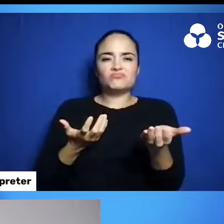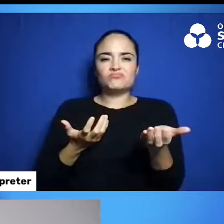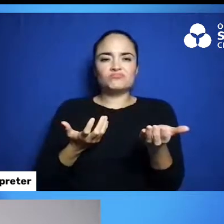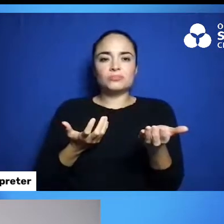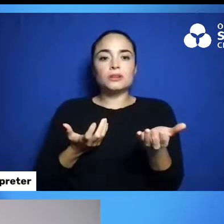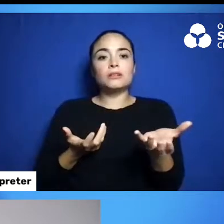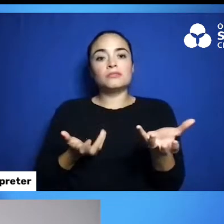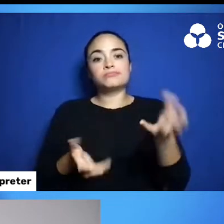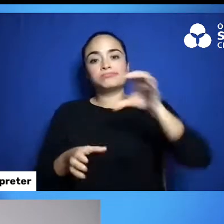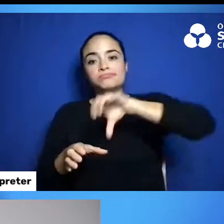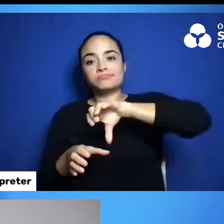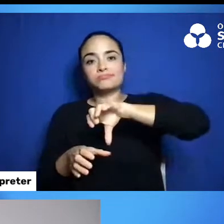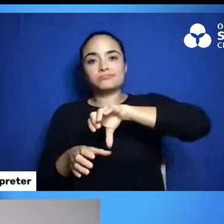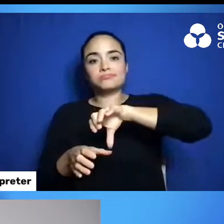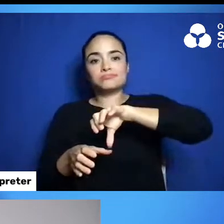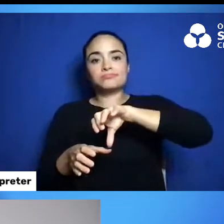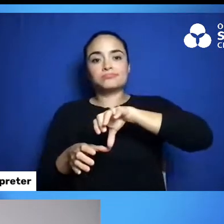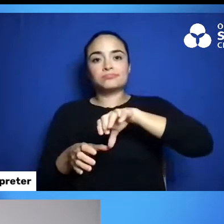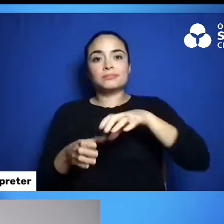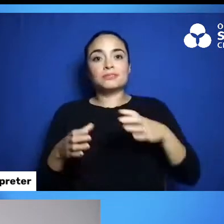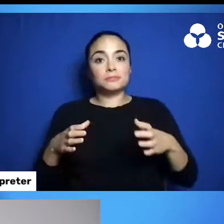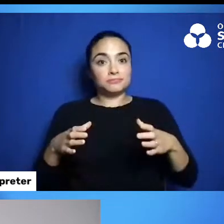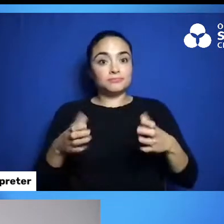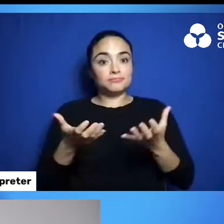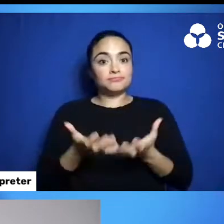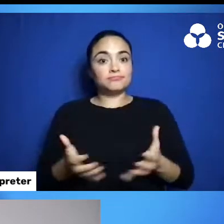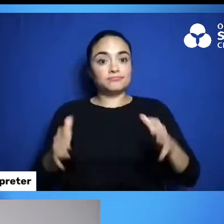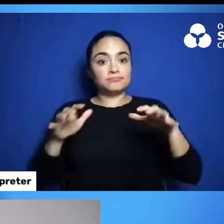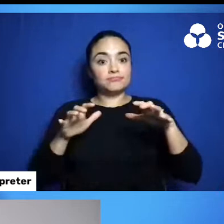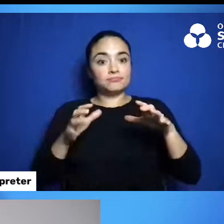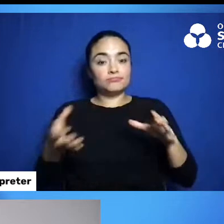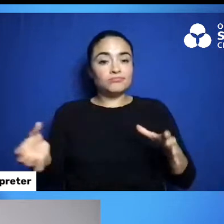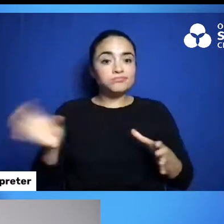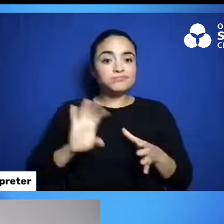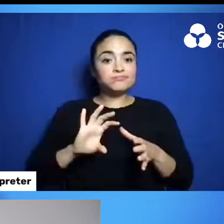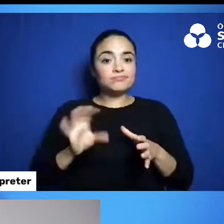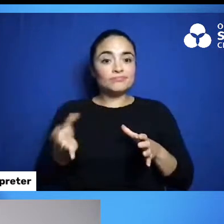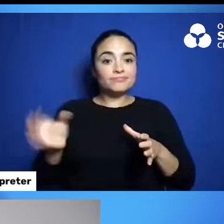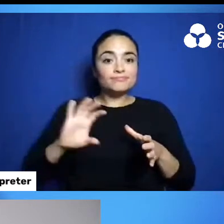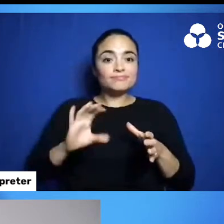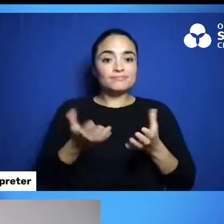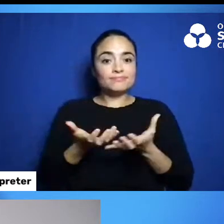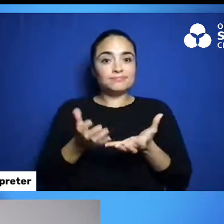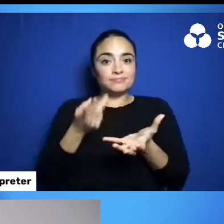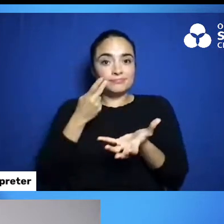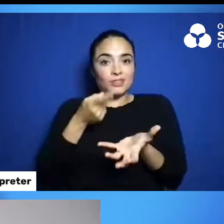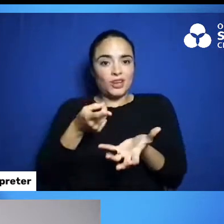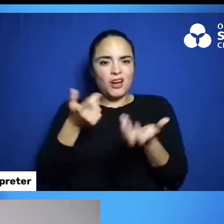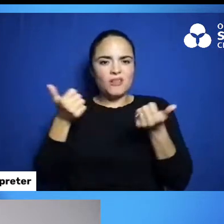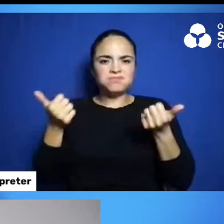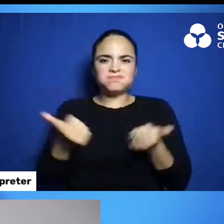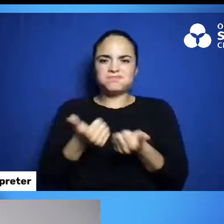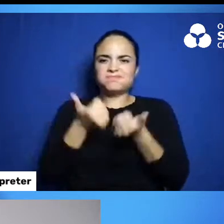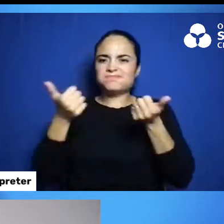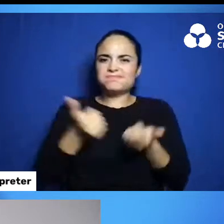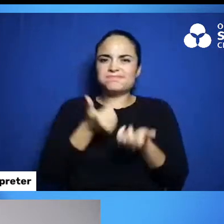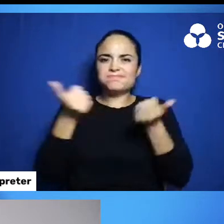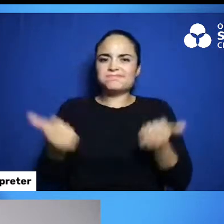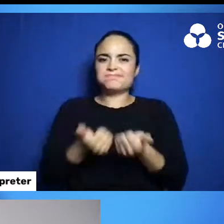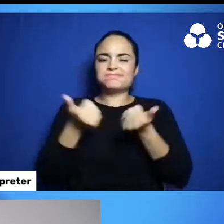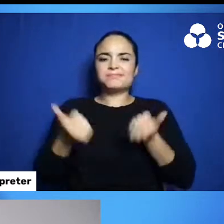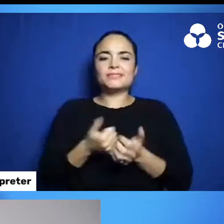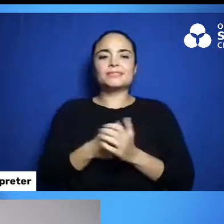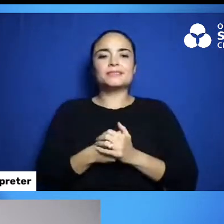dried fruits and nuts in this basket. Oh, it'll hold quite a bit of them. And